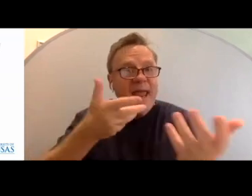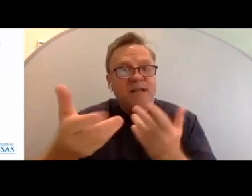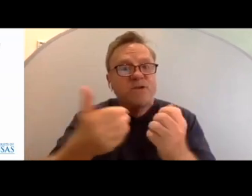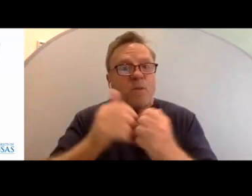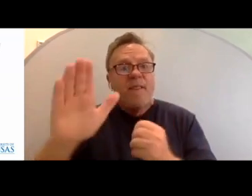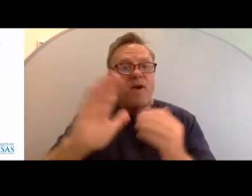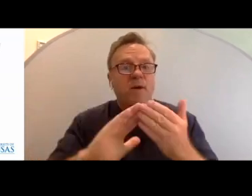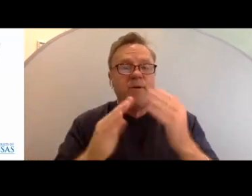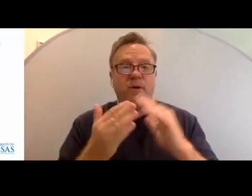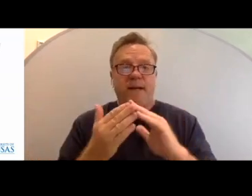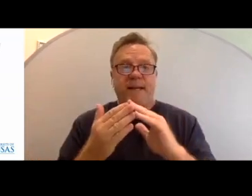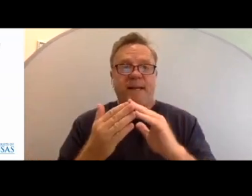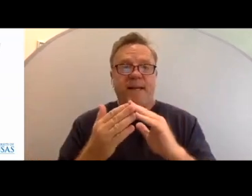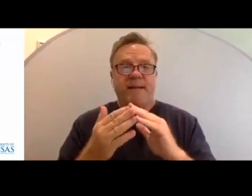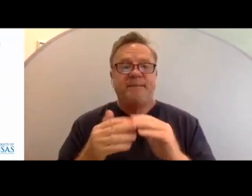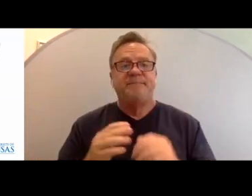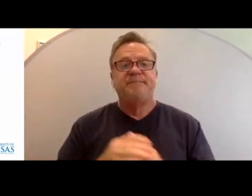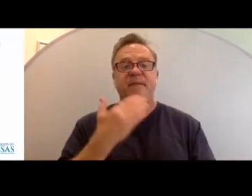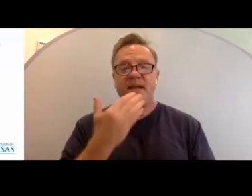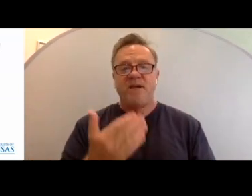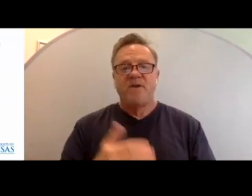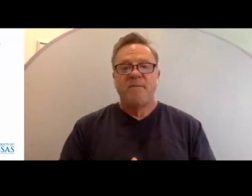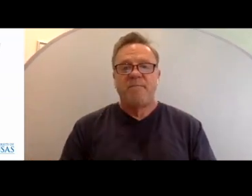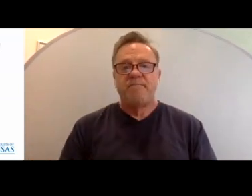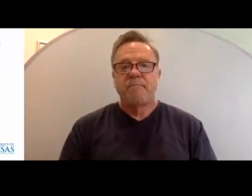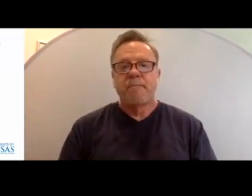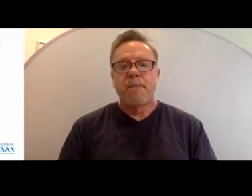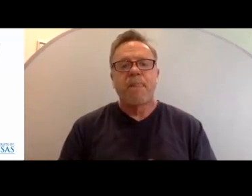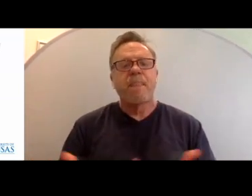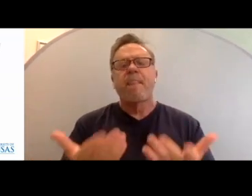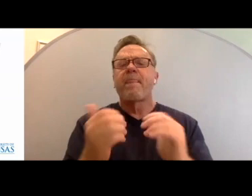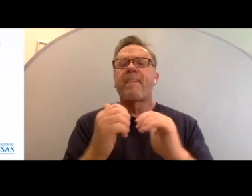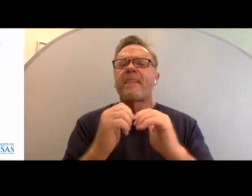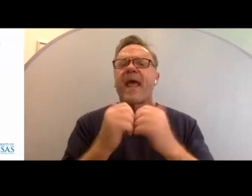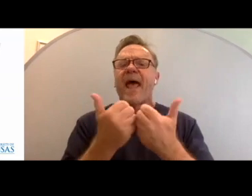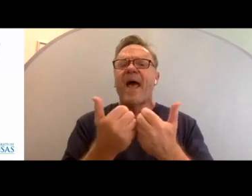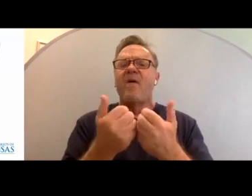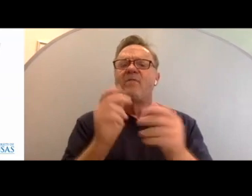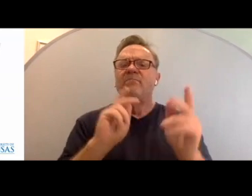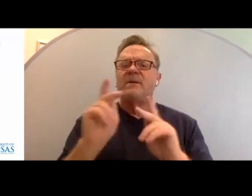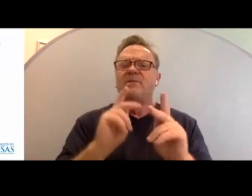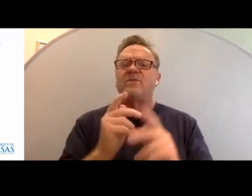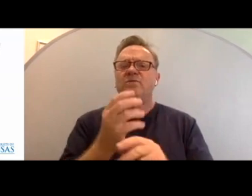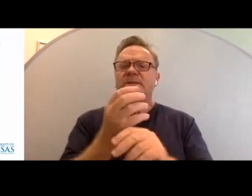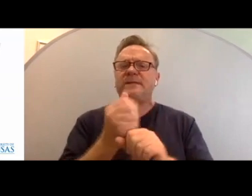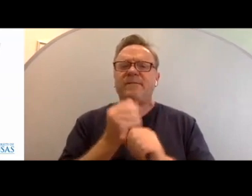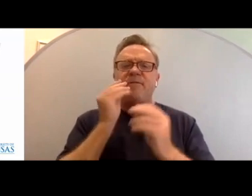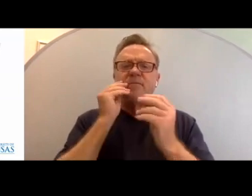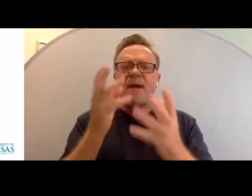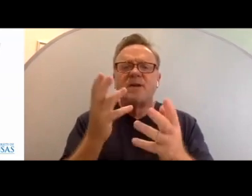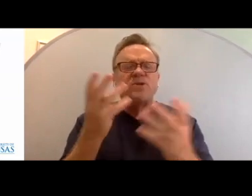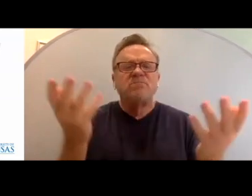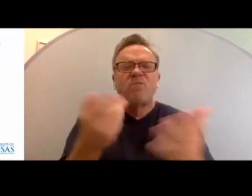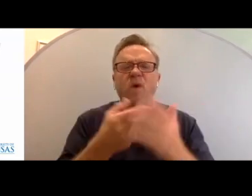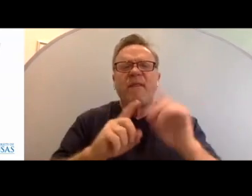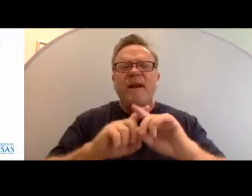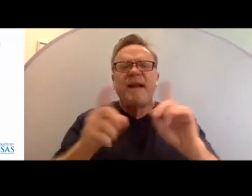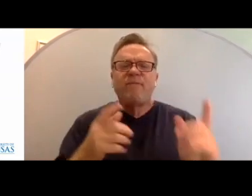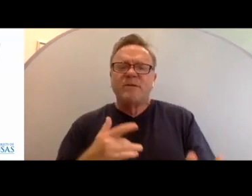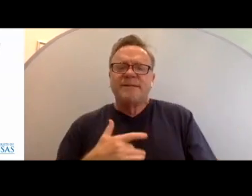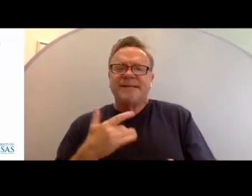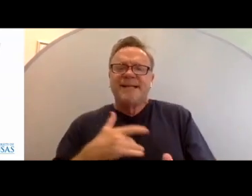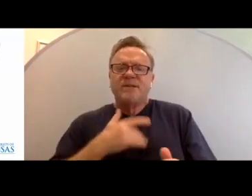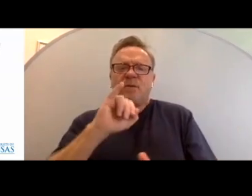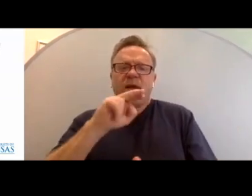community. Next slide please. So how have individuals received information? What are the different sensory inputs